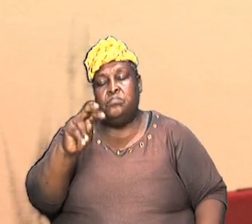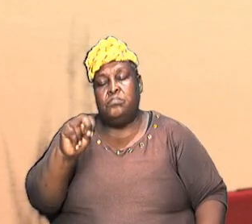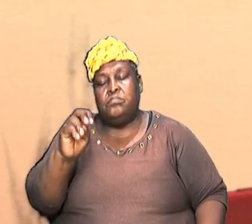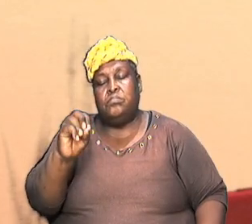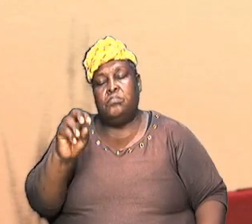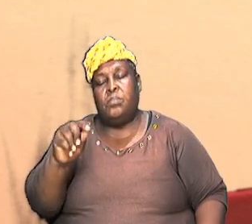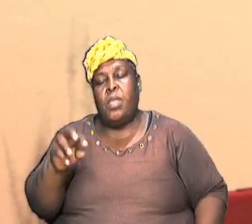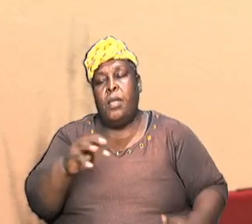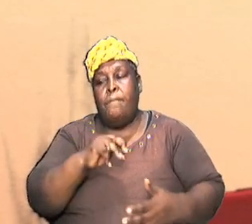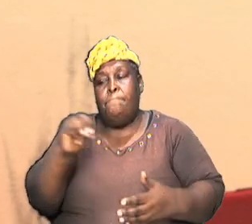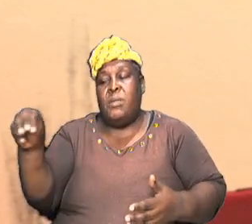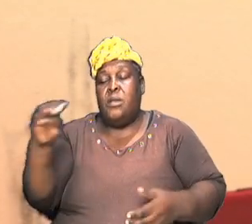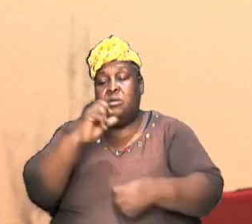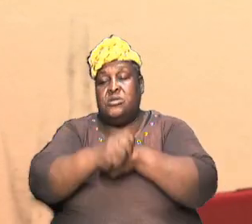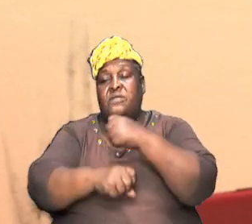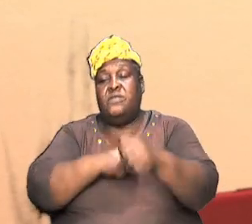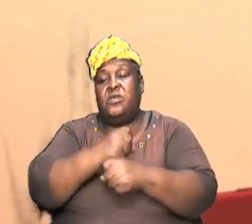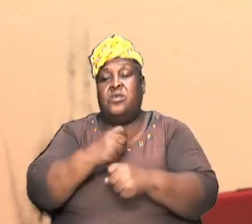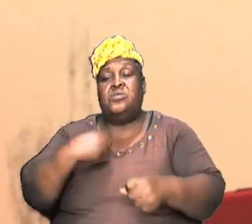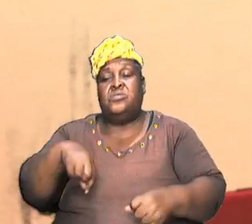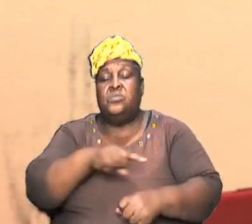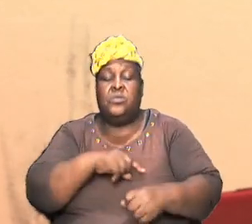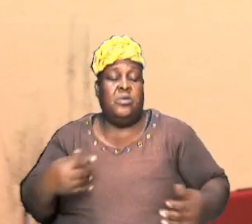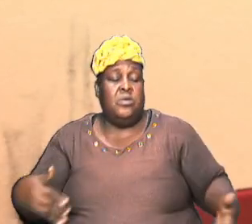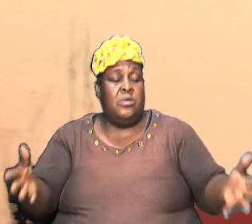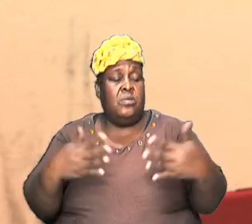of years that they said that we were here and